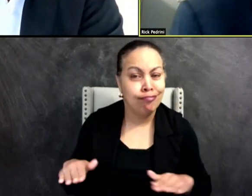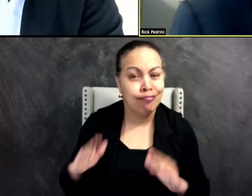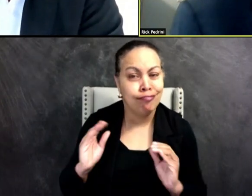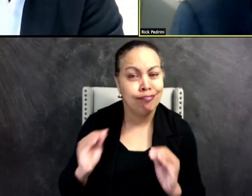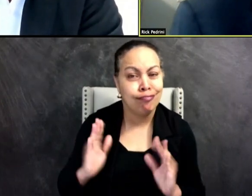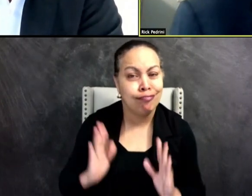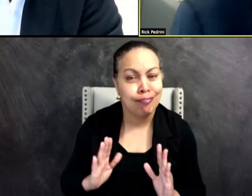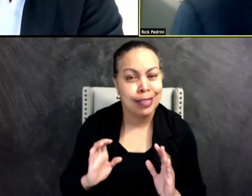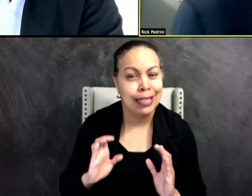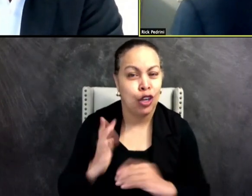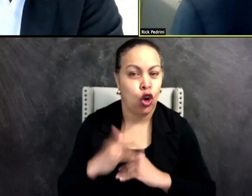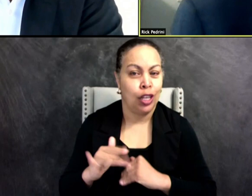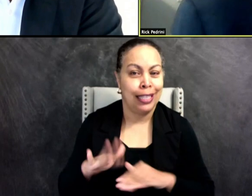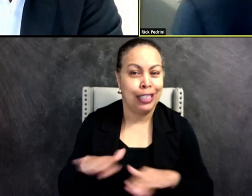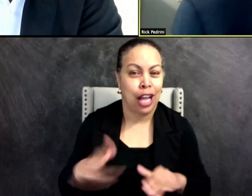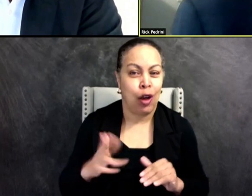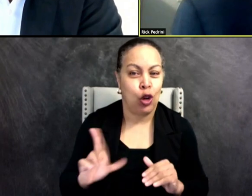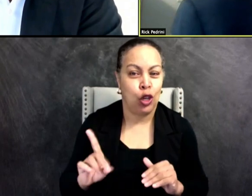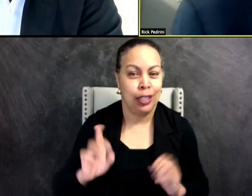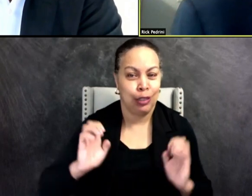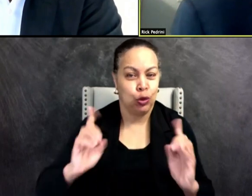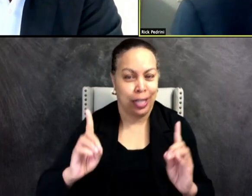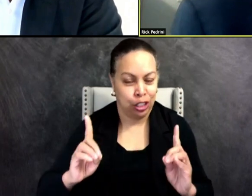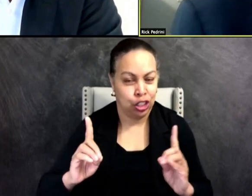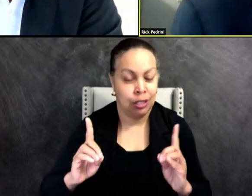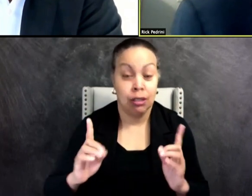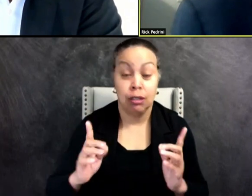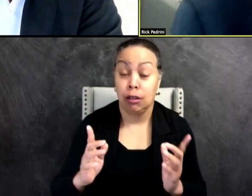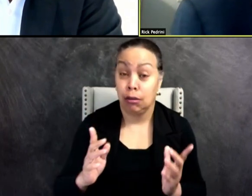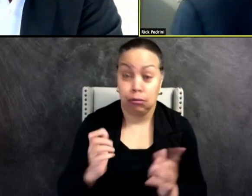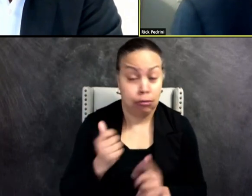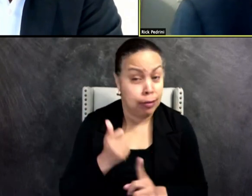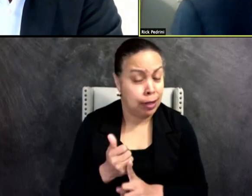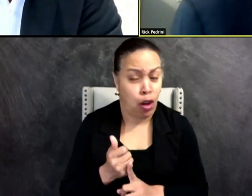education professional, a devout woman of faith,